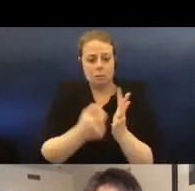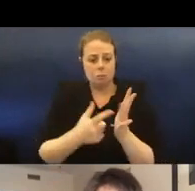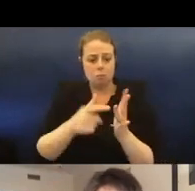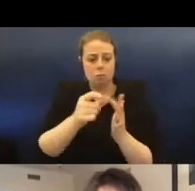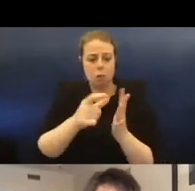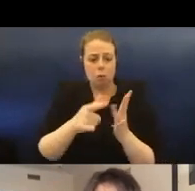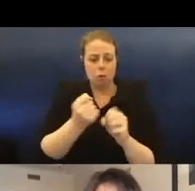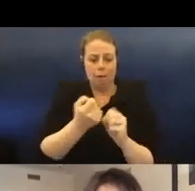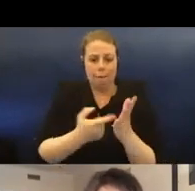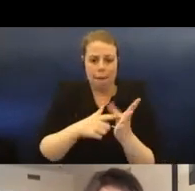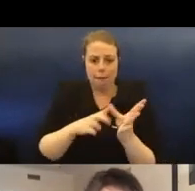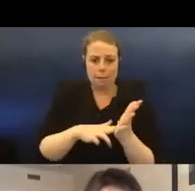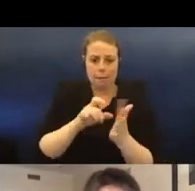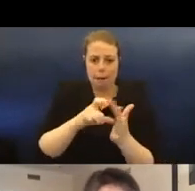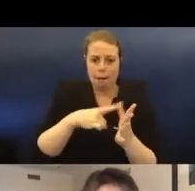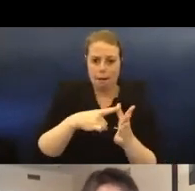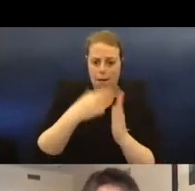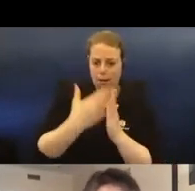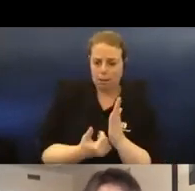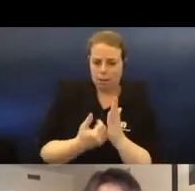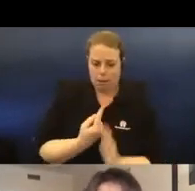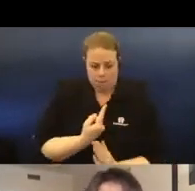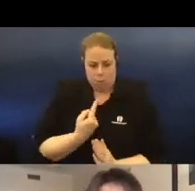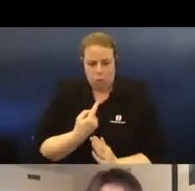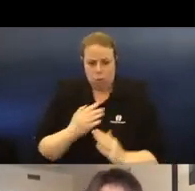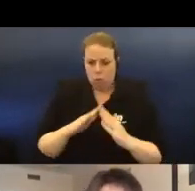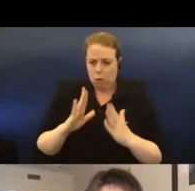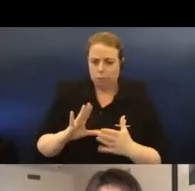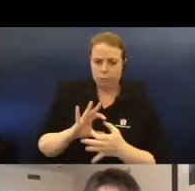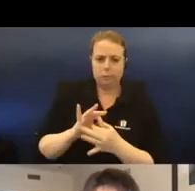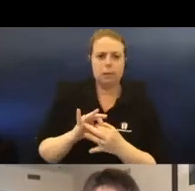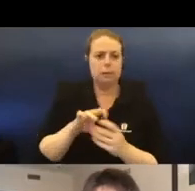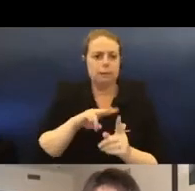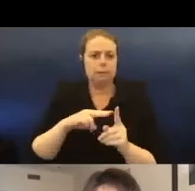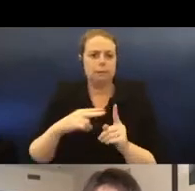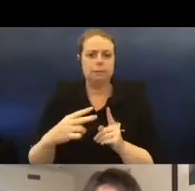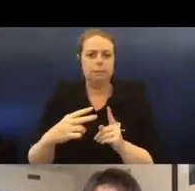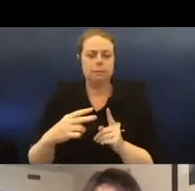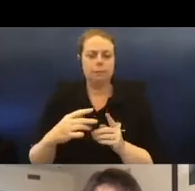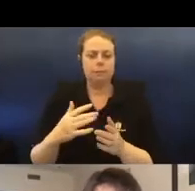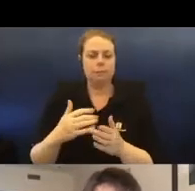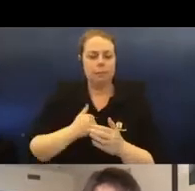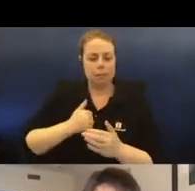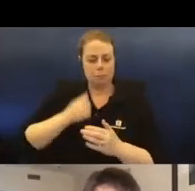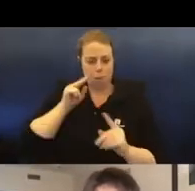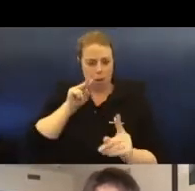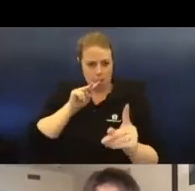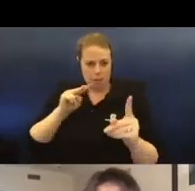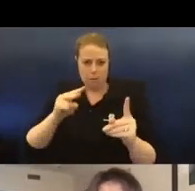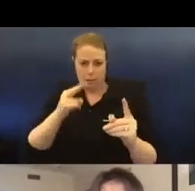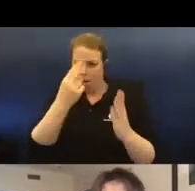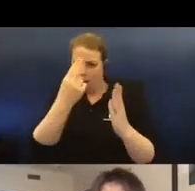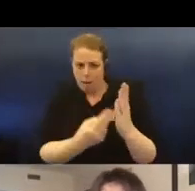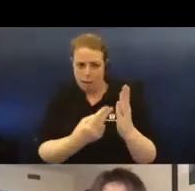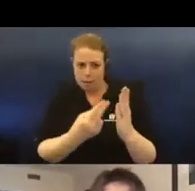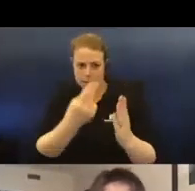had a domestic and personal aspect. This has given me a unique lens through which to consider the role of the artist and art in